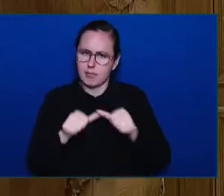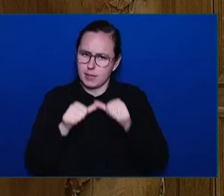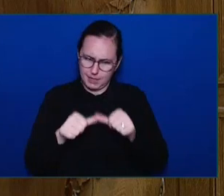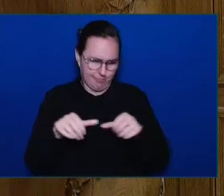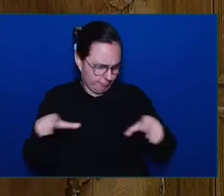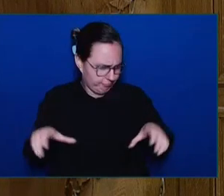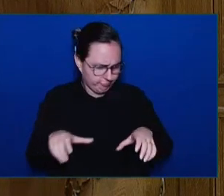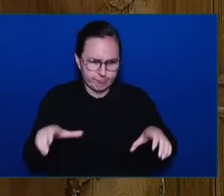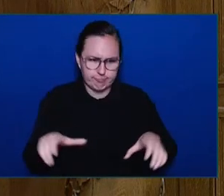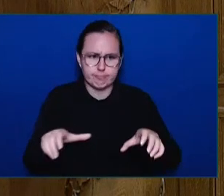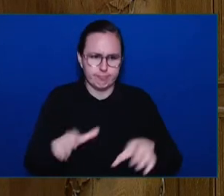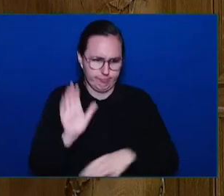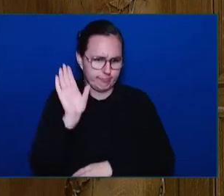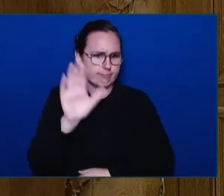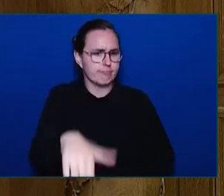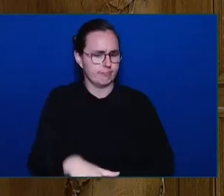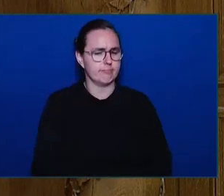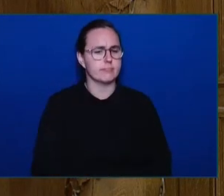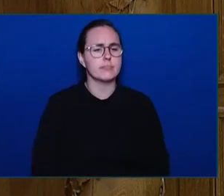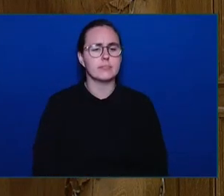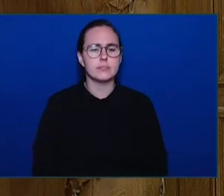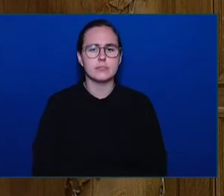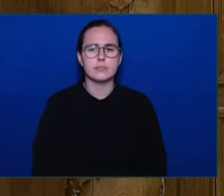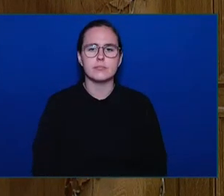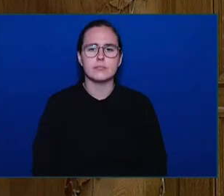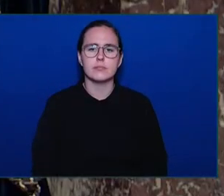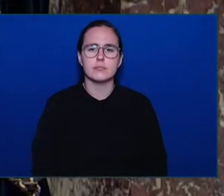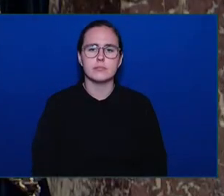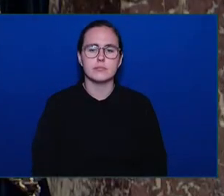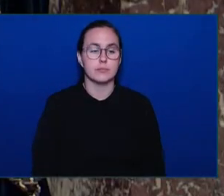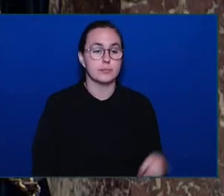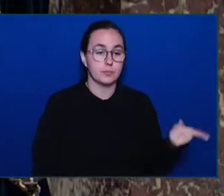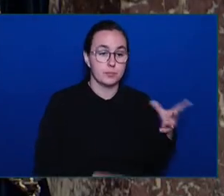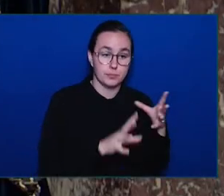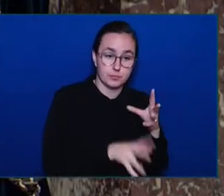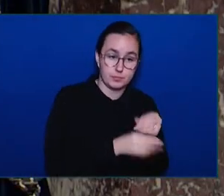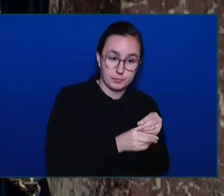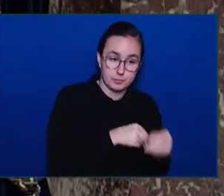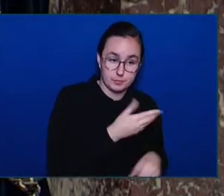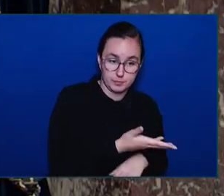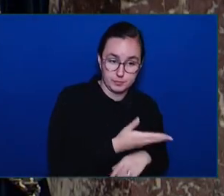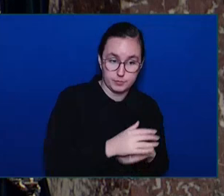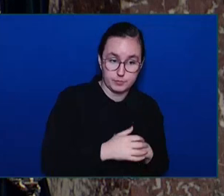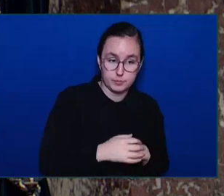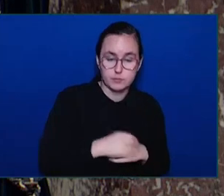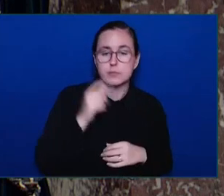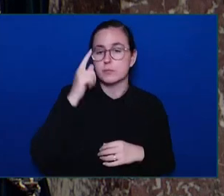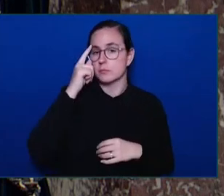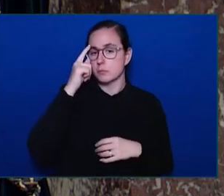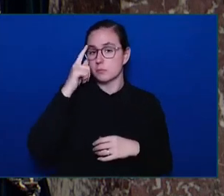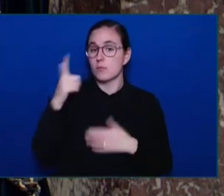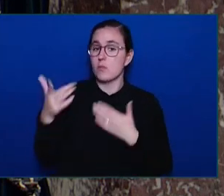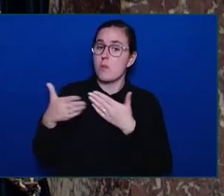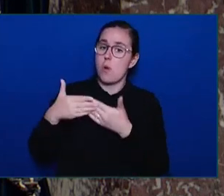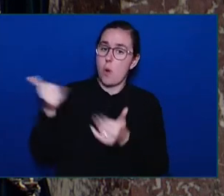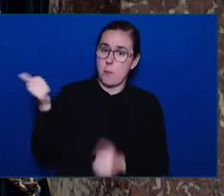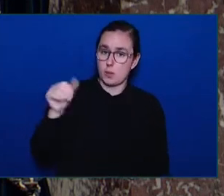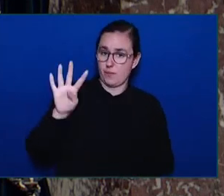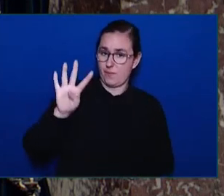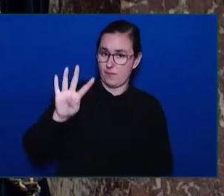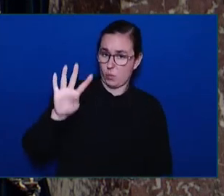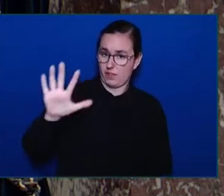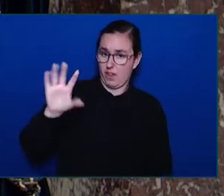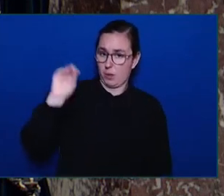Mr. Speaker, Mr. Speaker, nearly 45 percent of Canadian women have experienced some form of